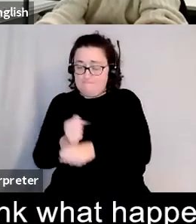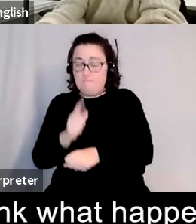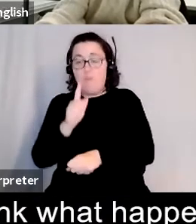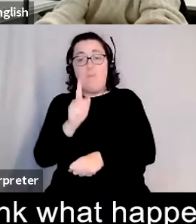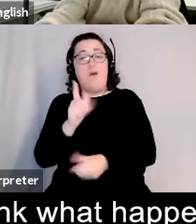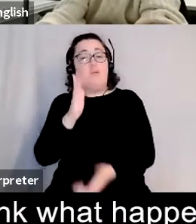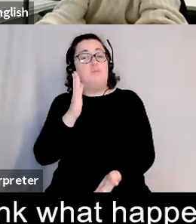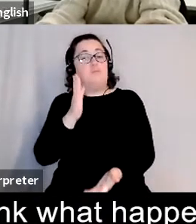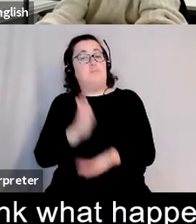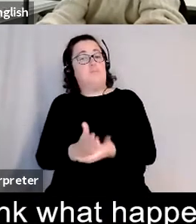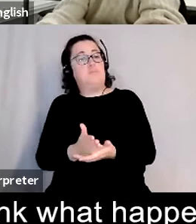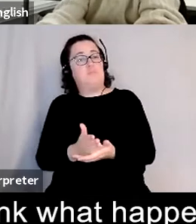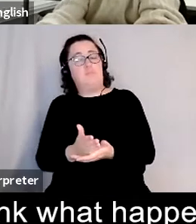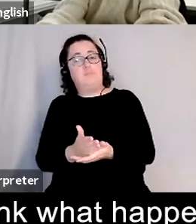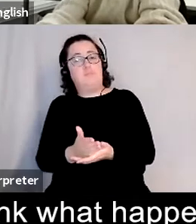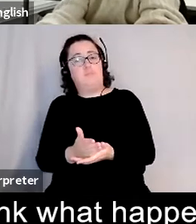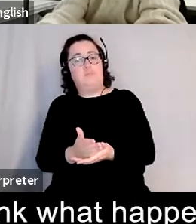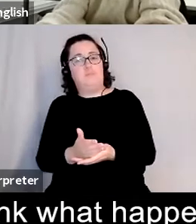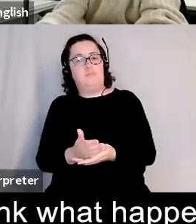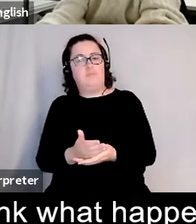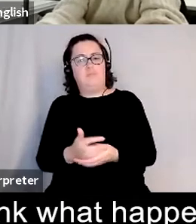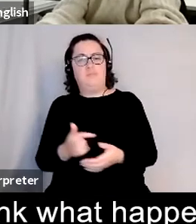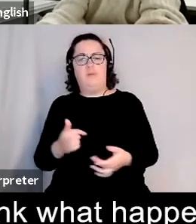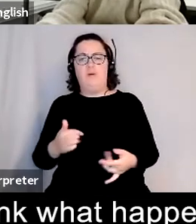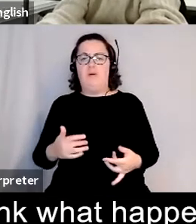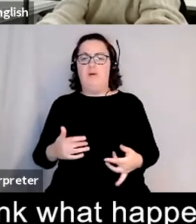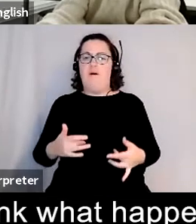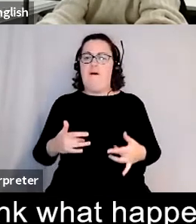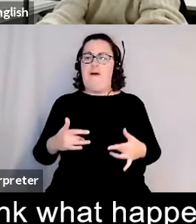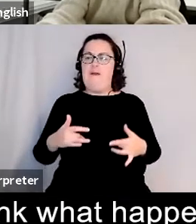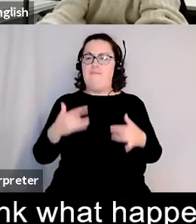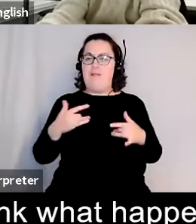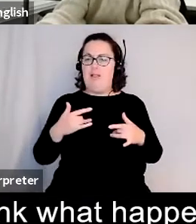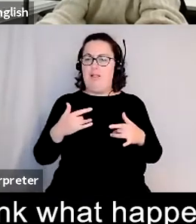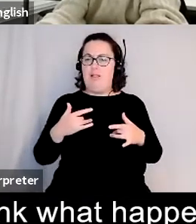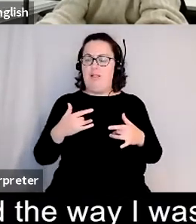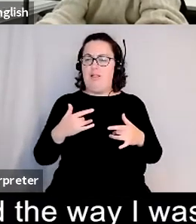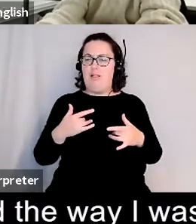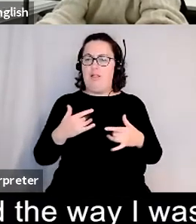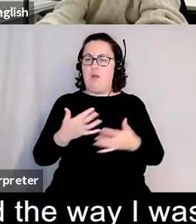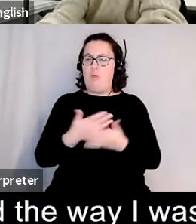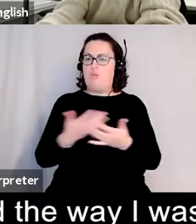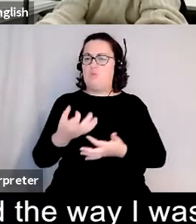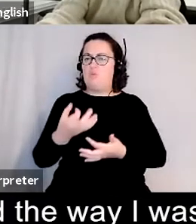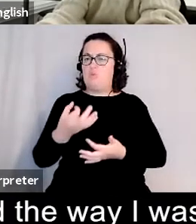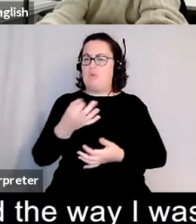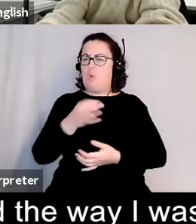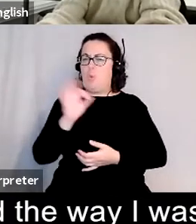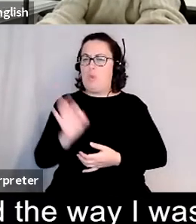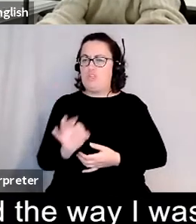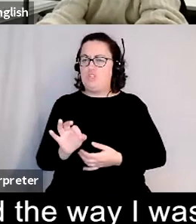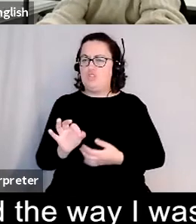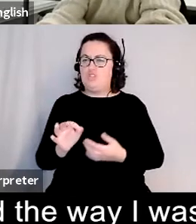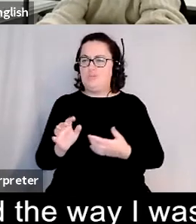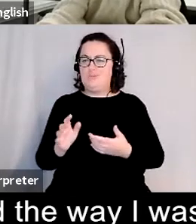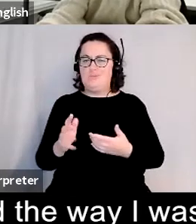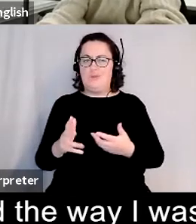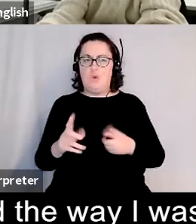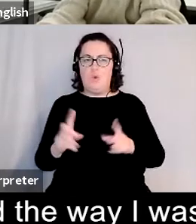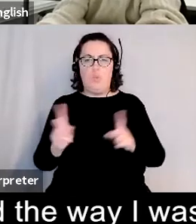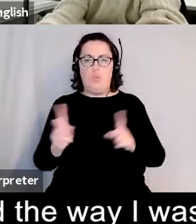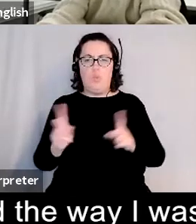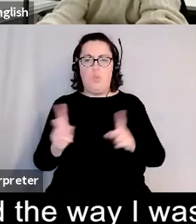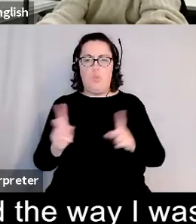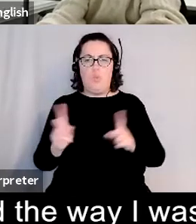was i felt a lot of questions were asked about what i was doing in a way i was thinking about what